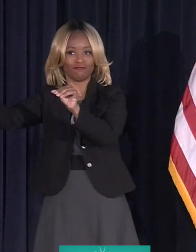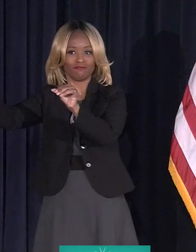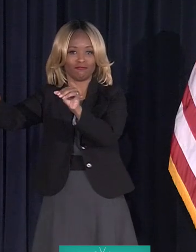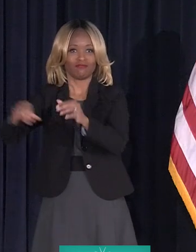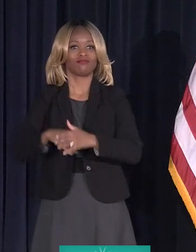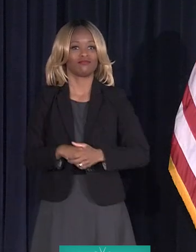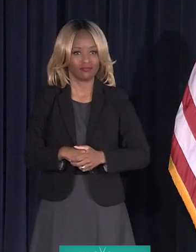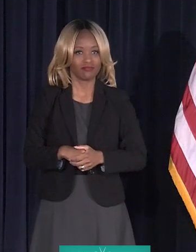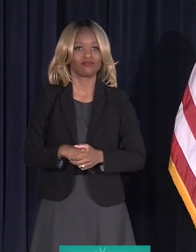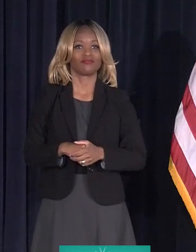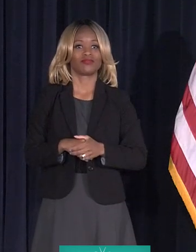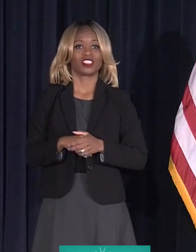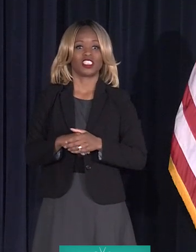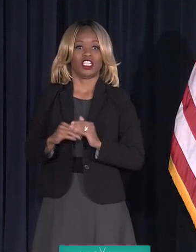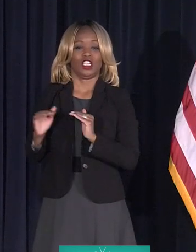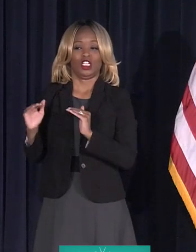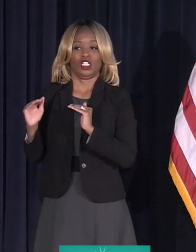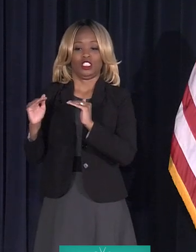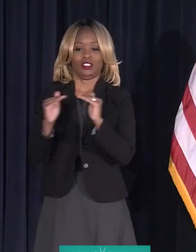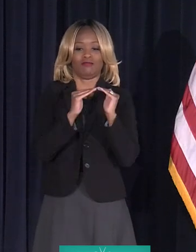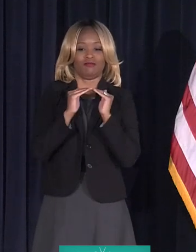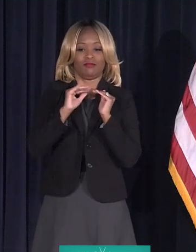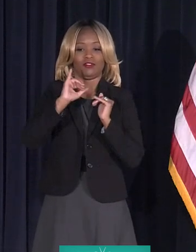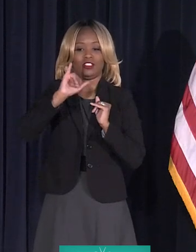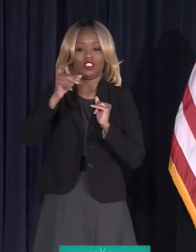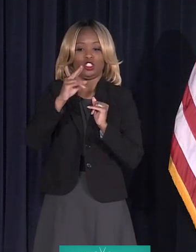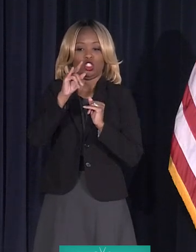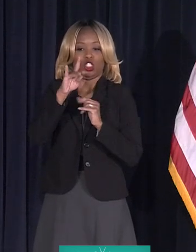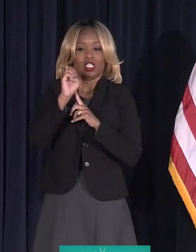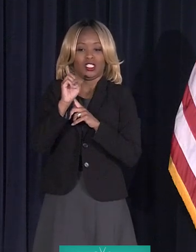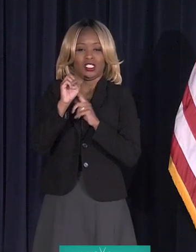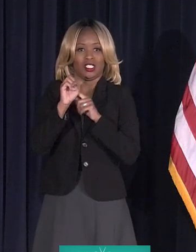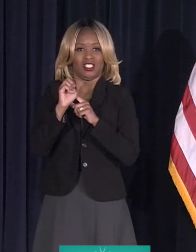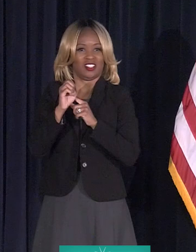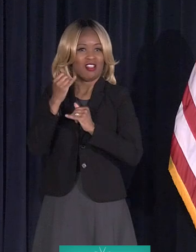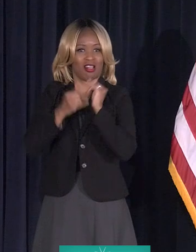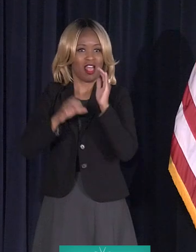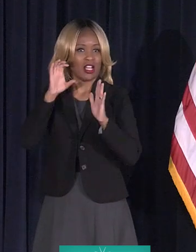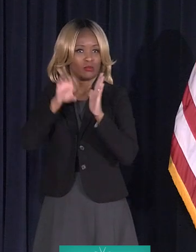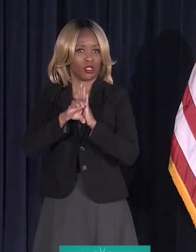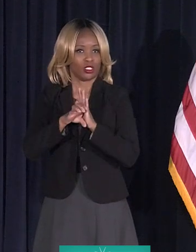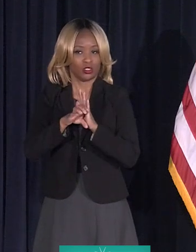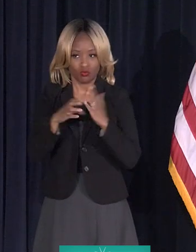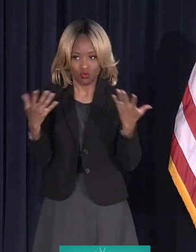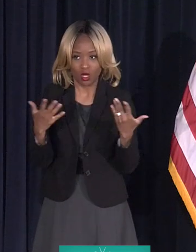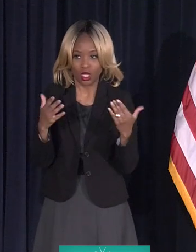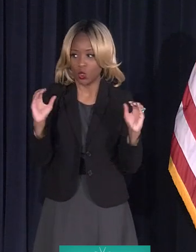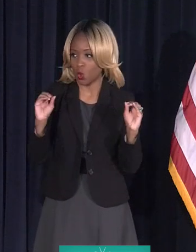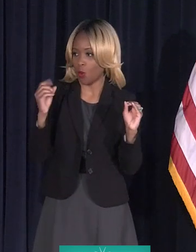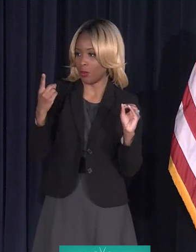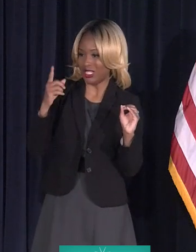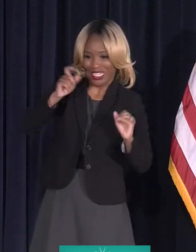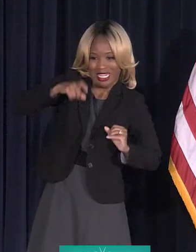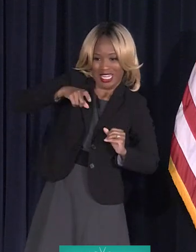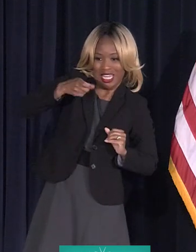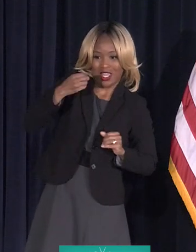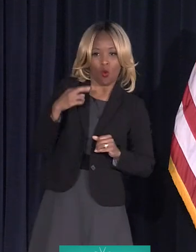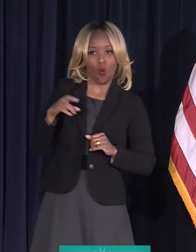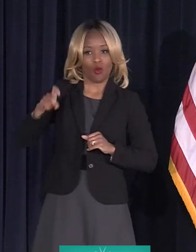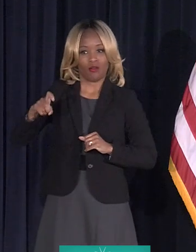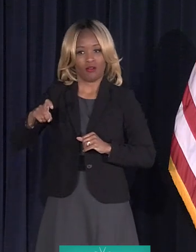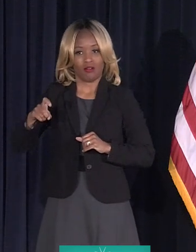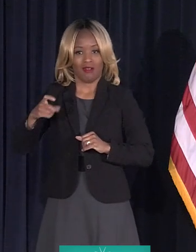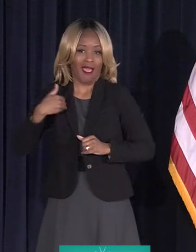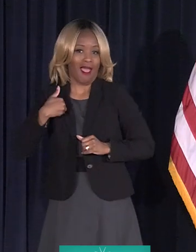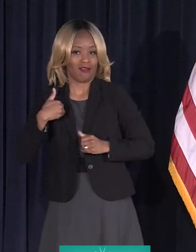Justice. In this last picture, no person needs or has a box because the root